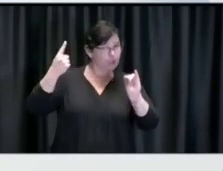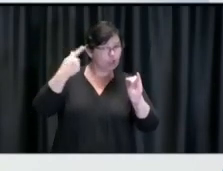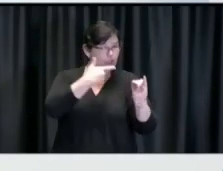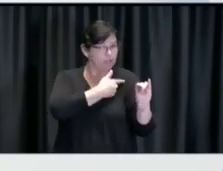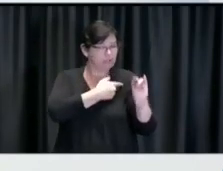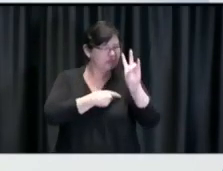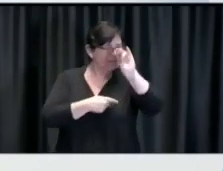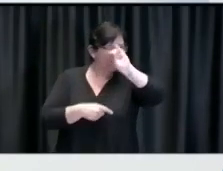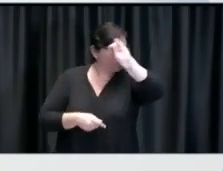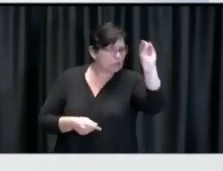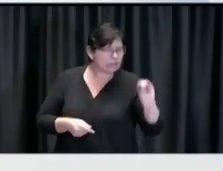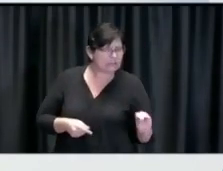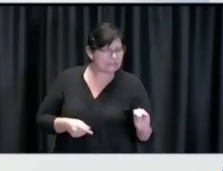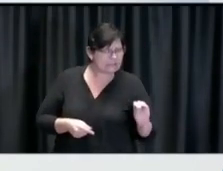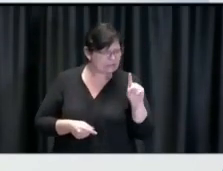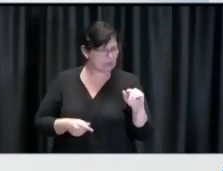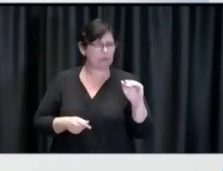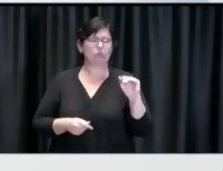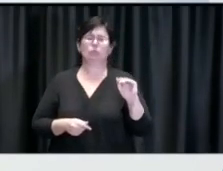that I'm proud of you.